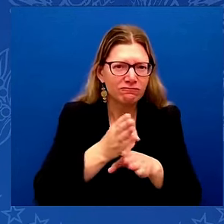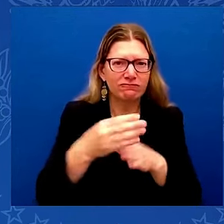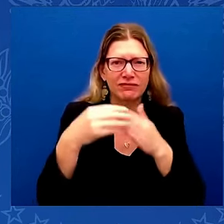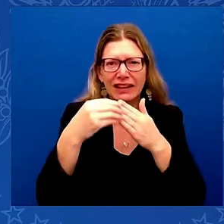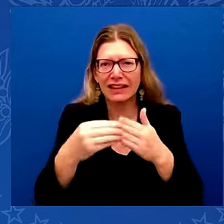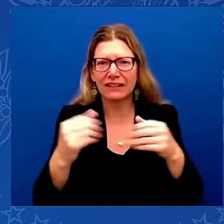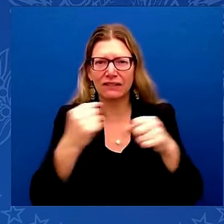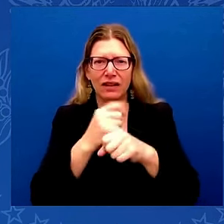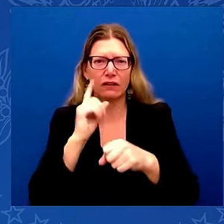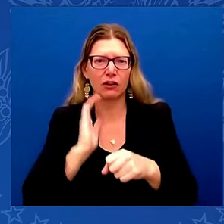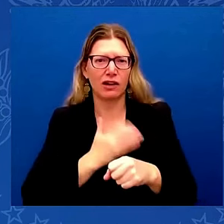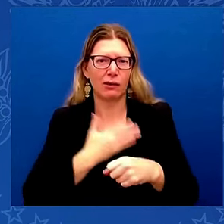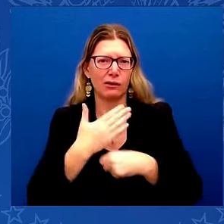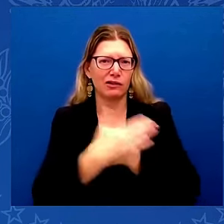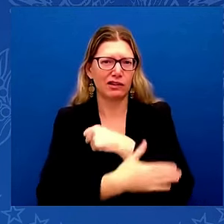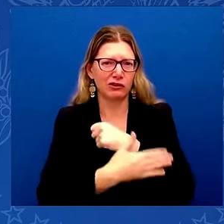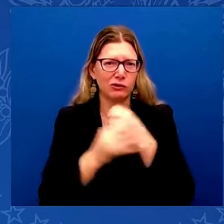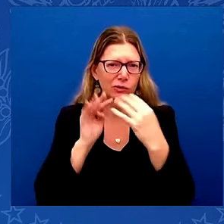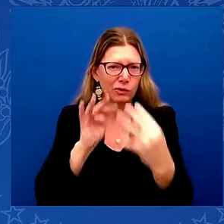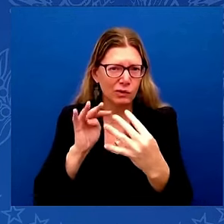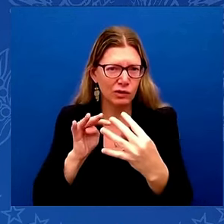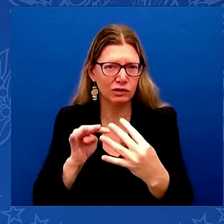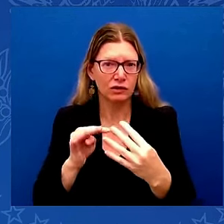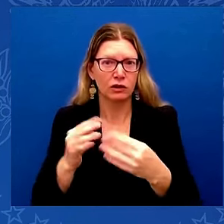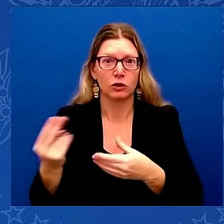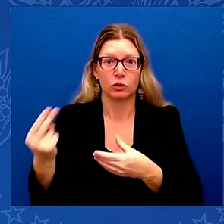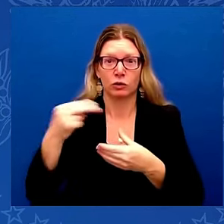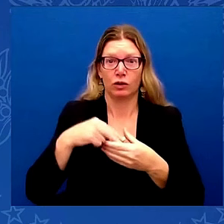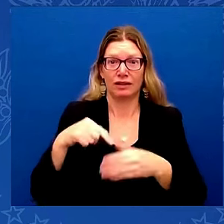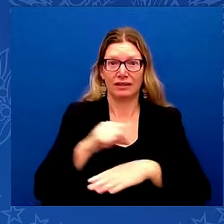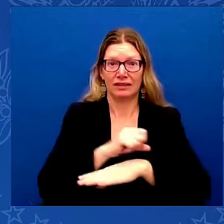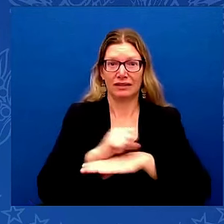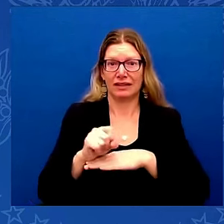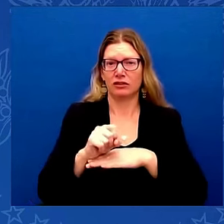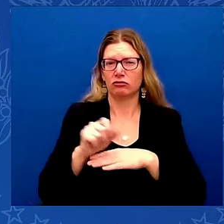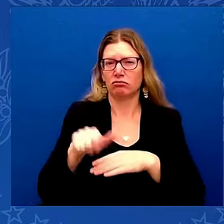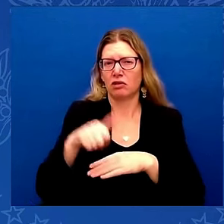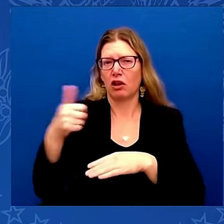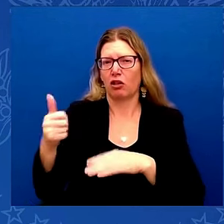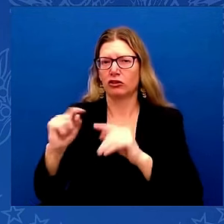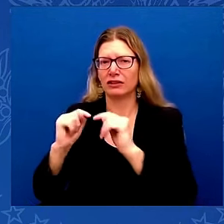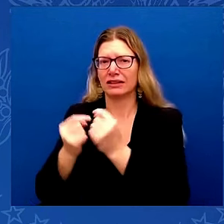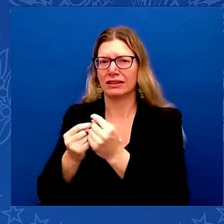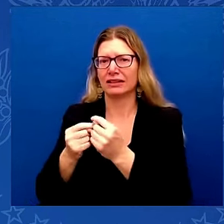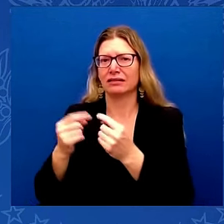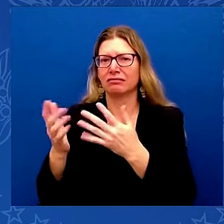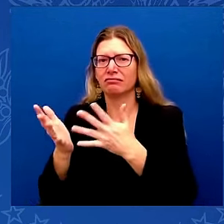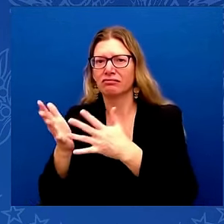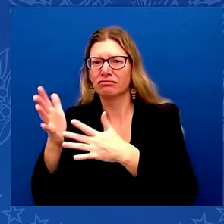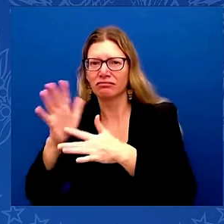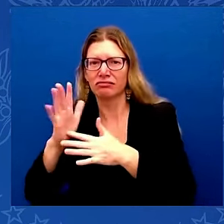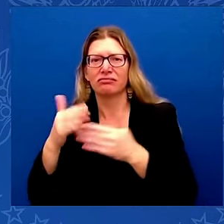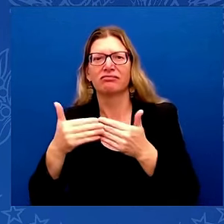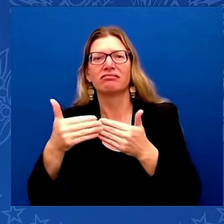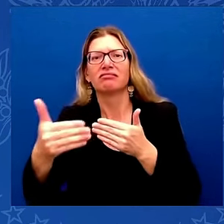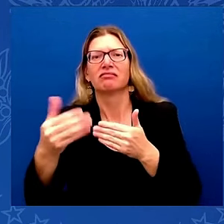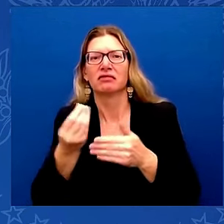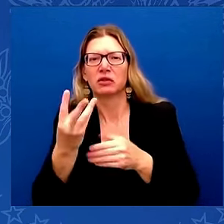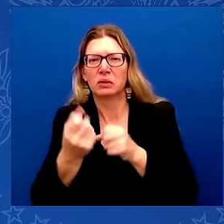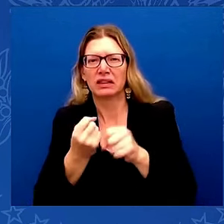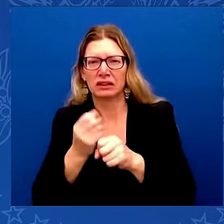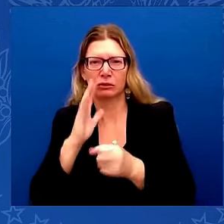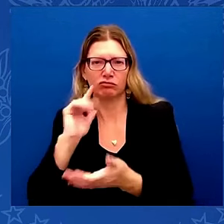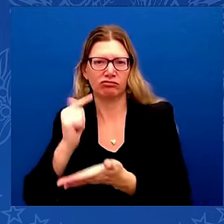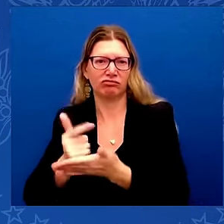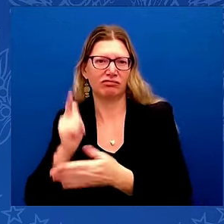few years will join these soon-to-be graduates as officers in the Army. Mr. President, these young men and women embody